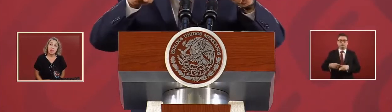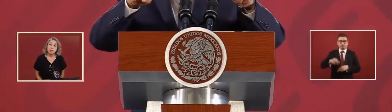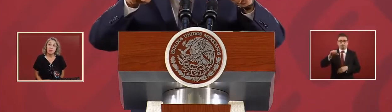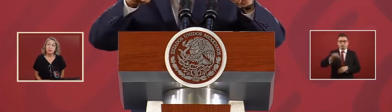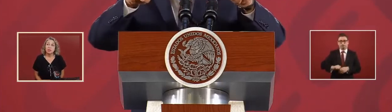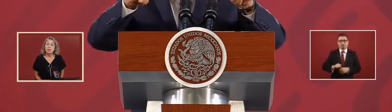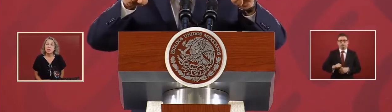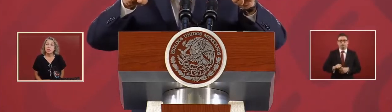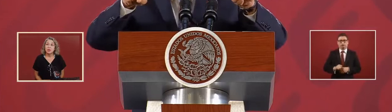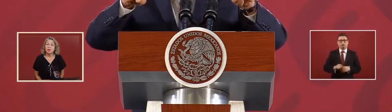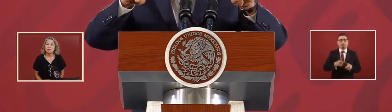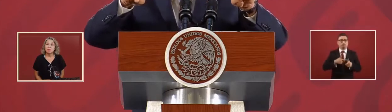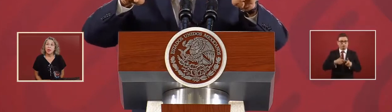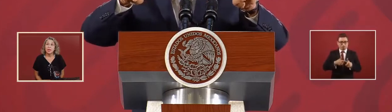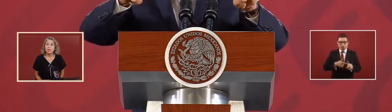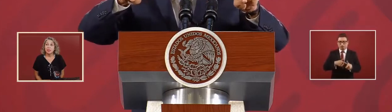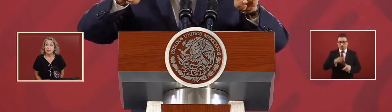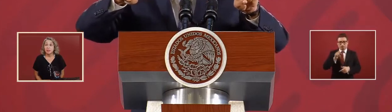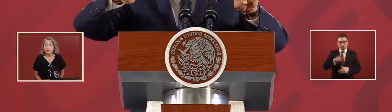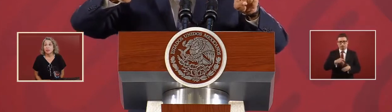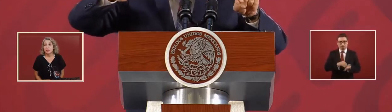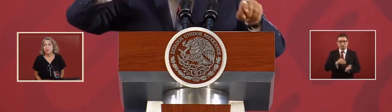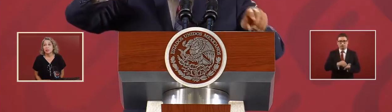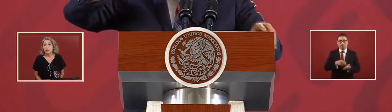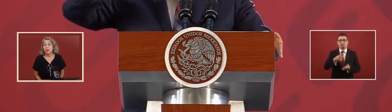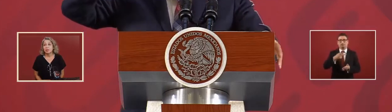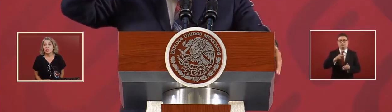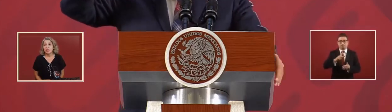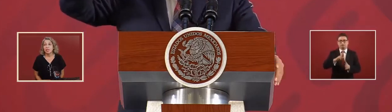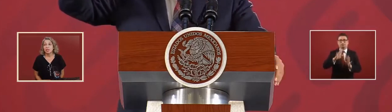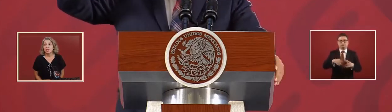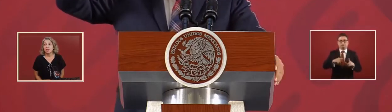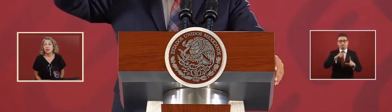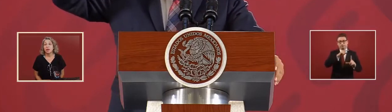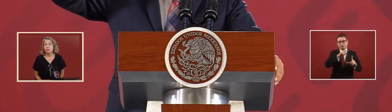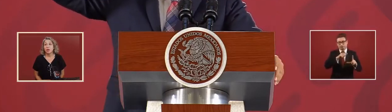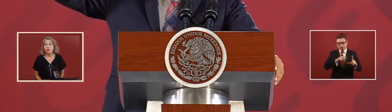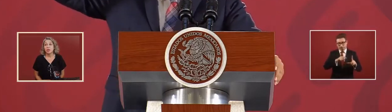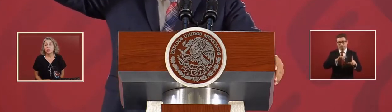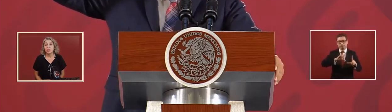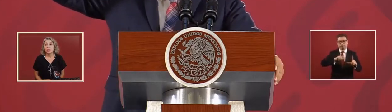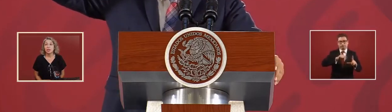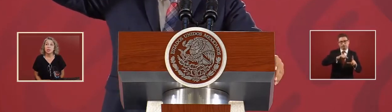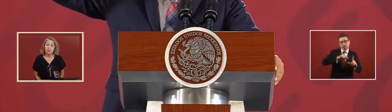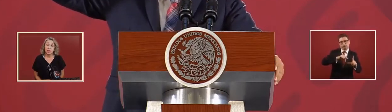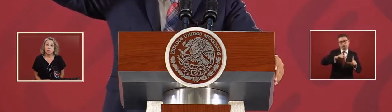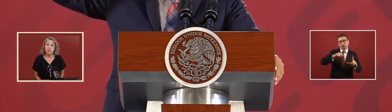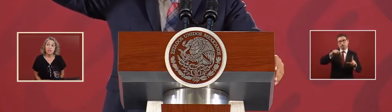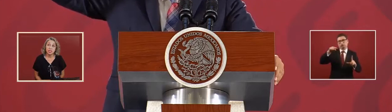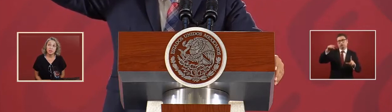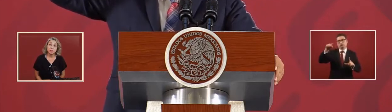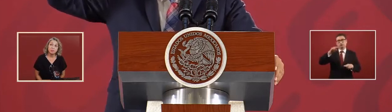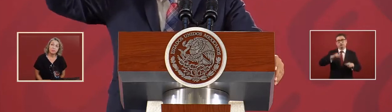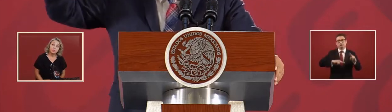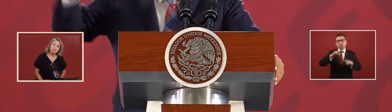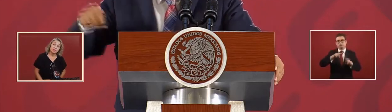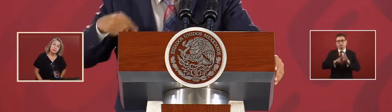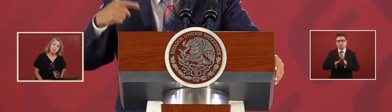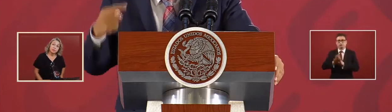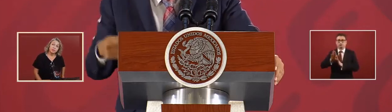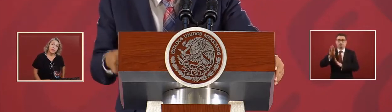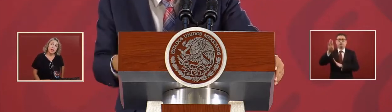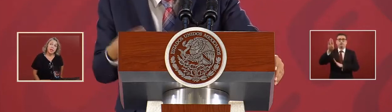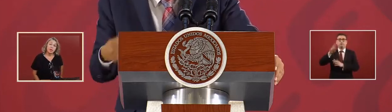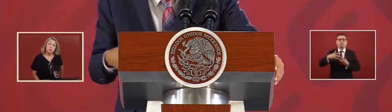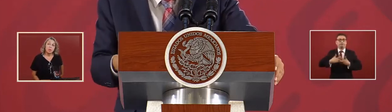now it's going to start going upward the production the production and we have